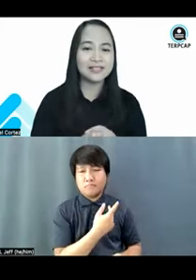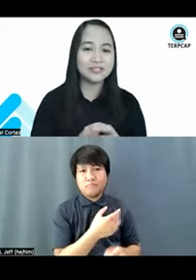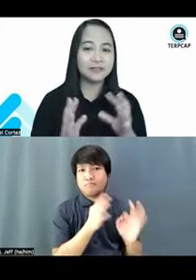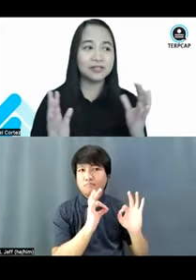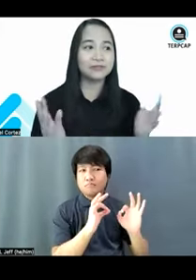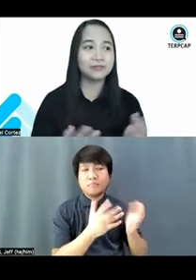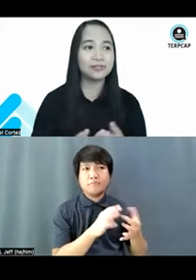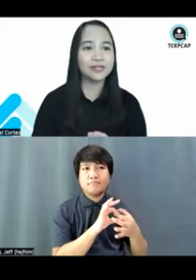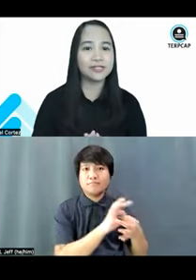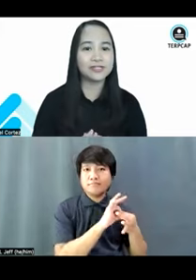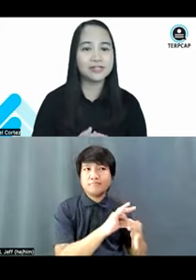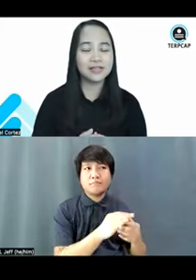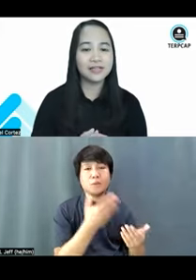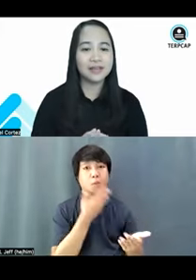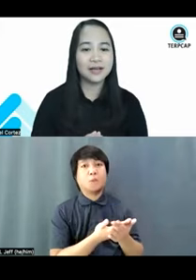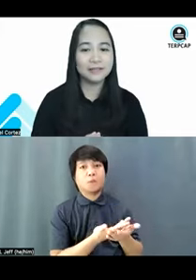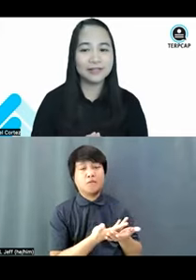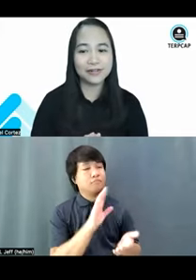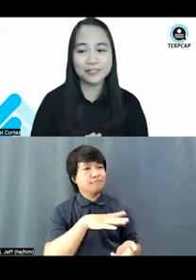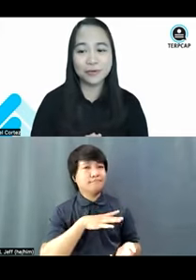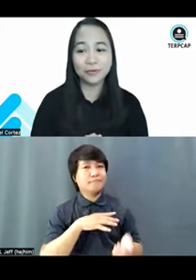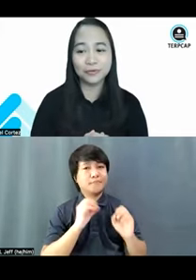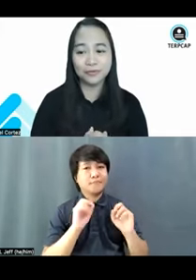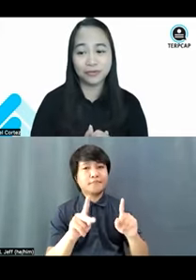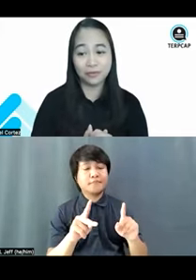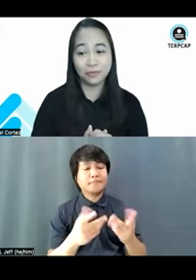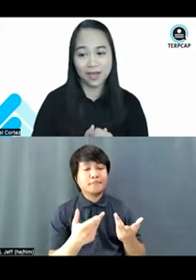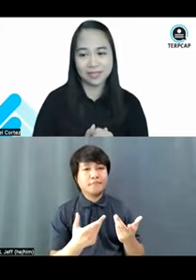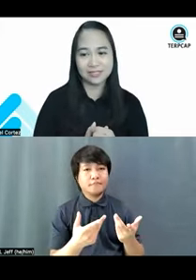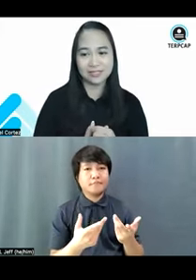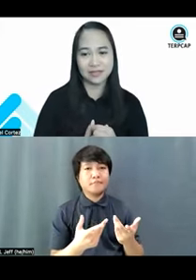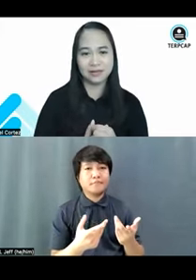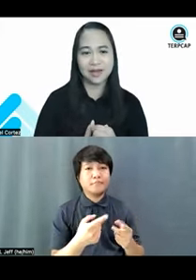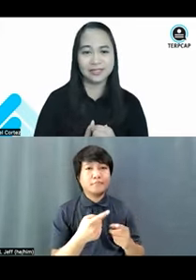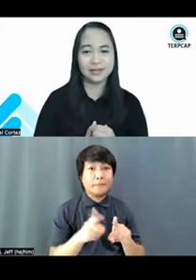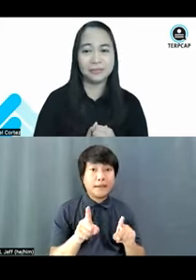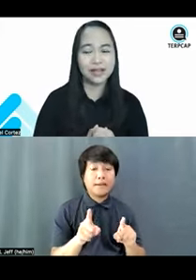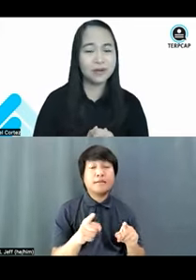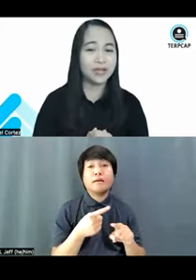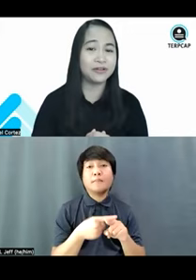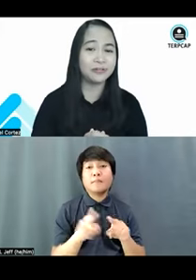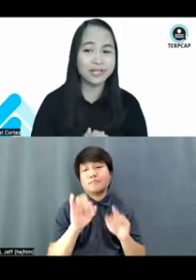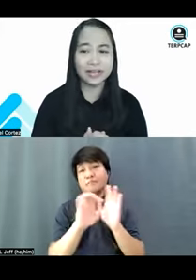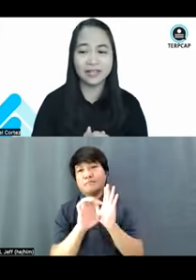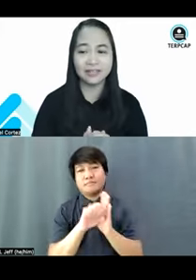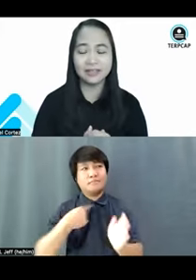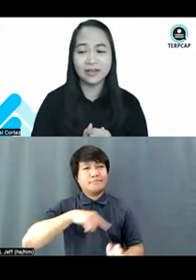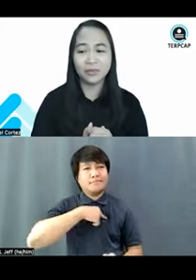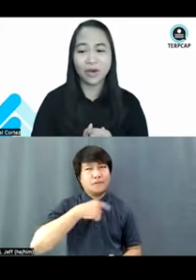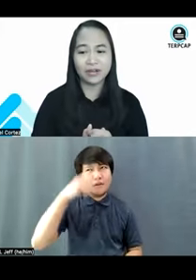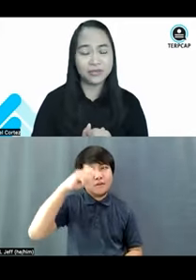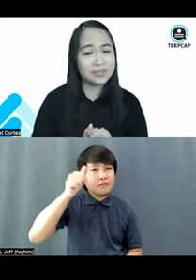as a general rule, there is no room for the wise. Bakit ka bulag? Why are you blind?